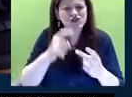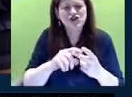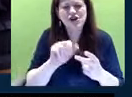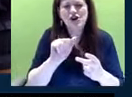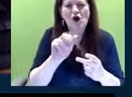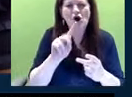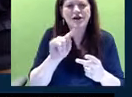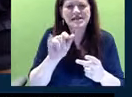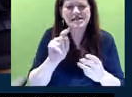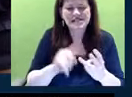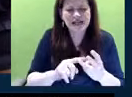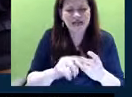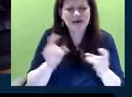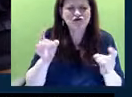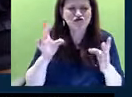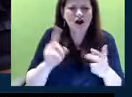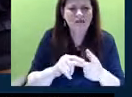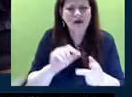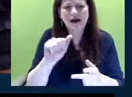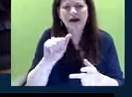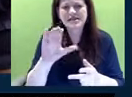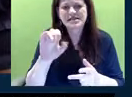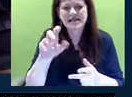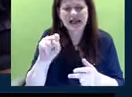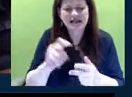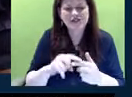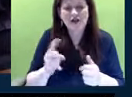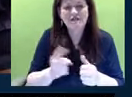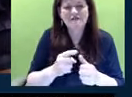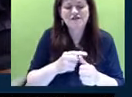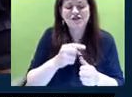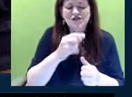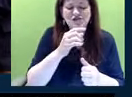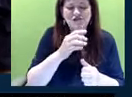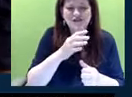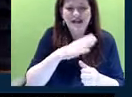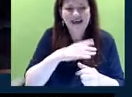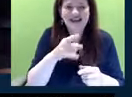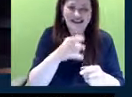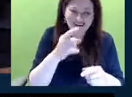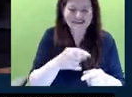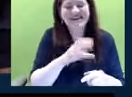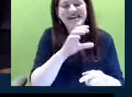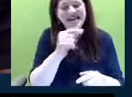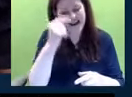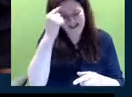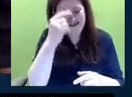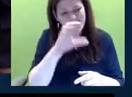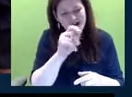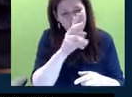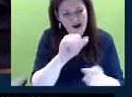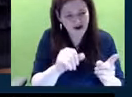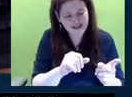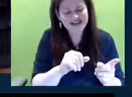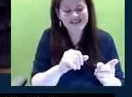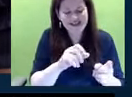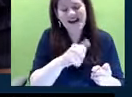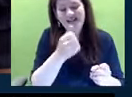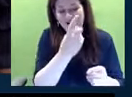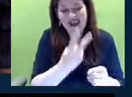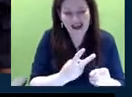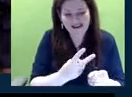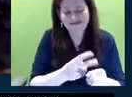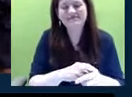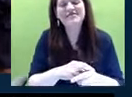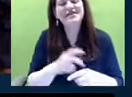and ACEs. And our first lady, Governor Carney's first other half, Lady Quillen Carney, she has